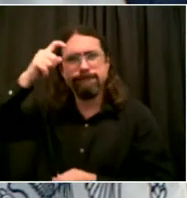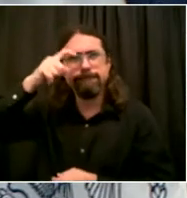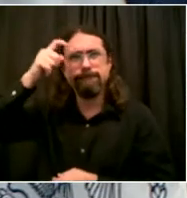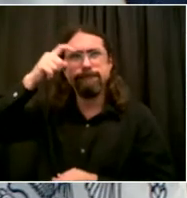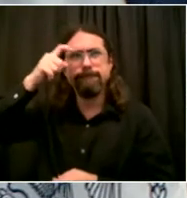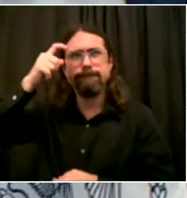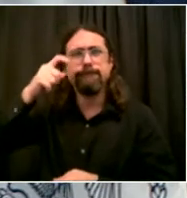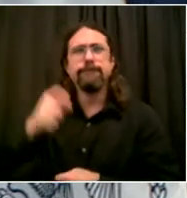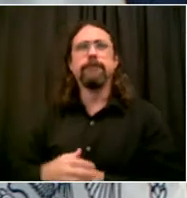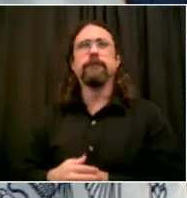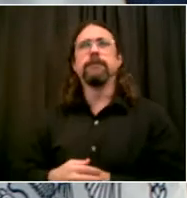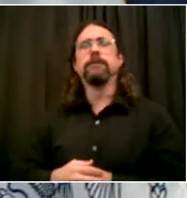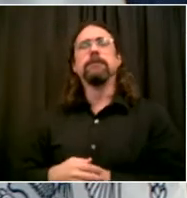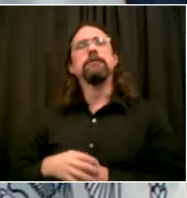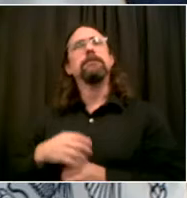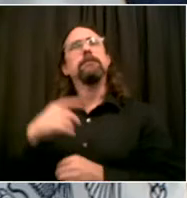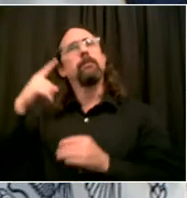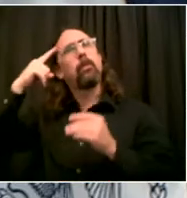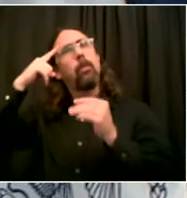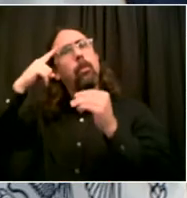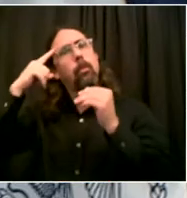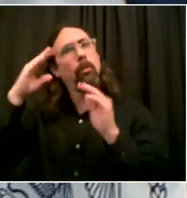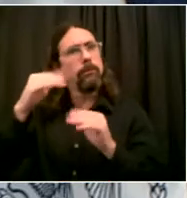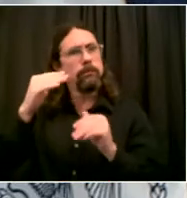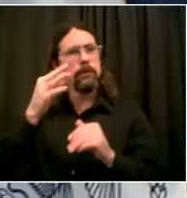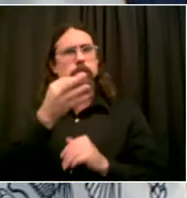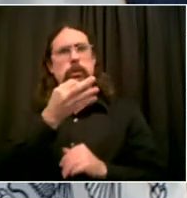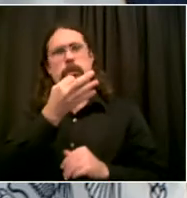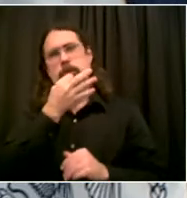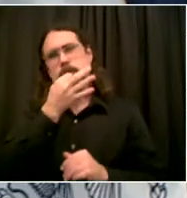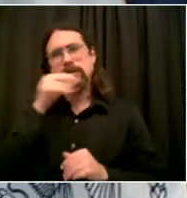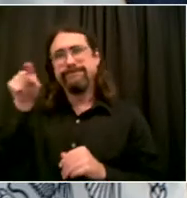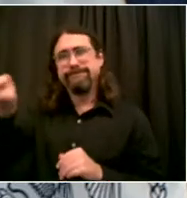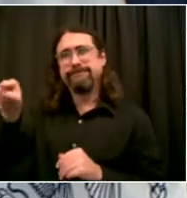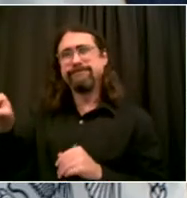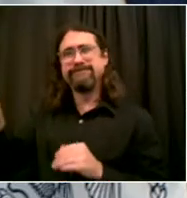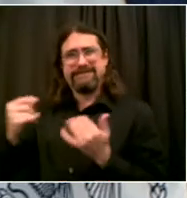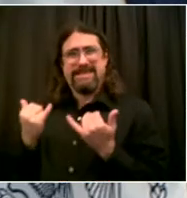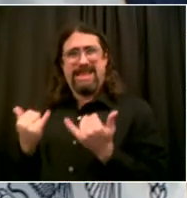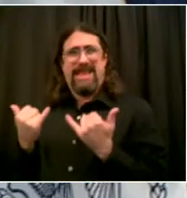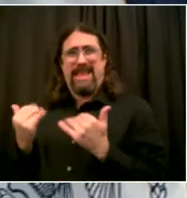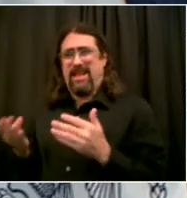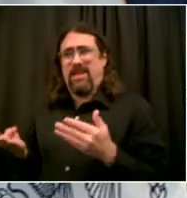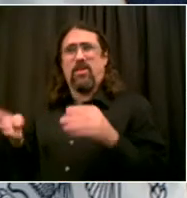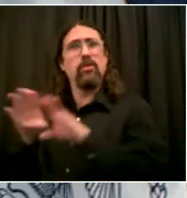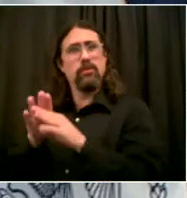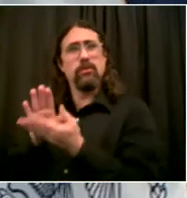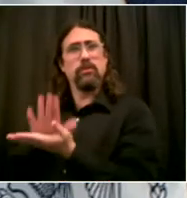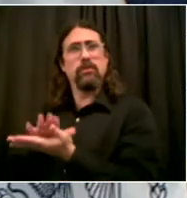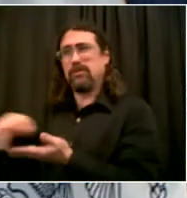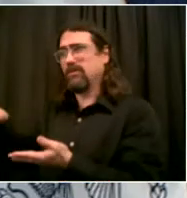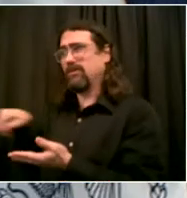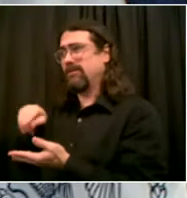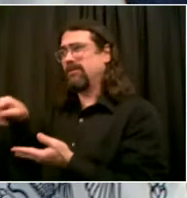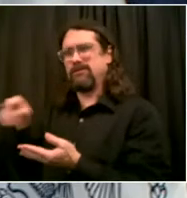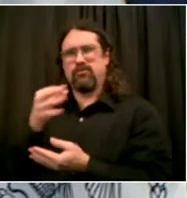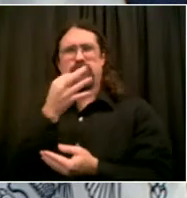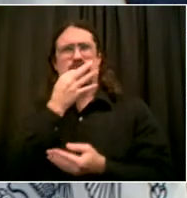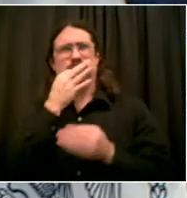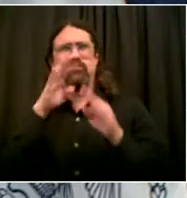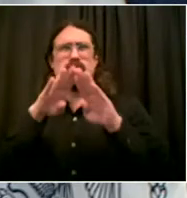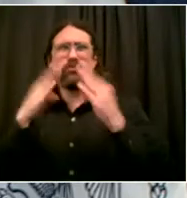about even when we're dealing with restrictions, do we have a different approach to special needs programs because